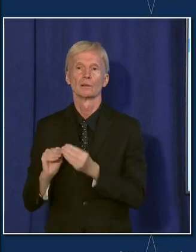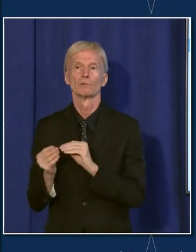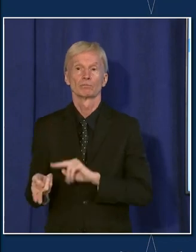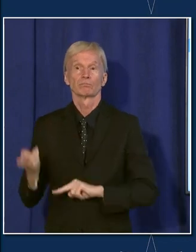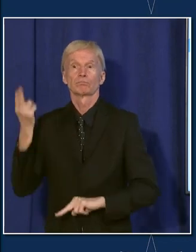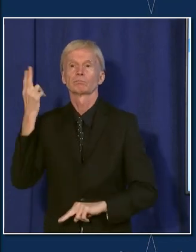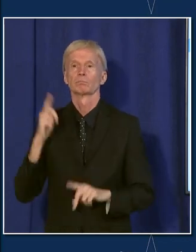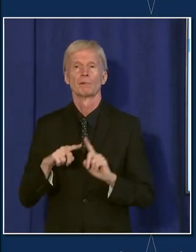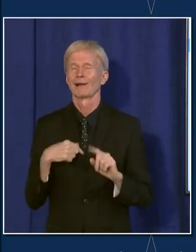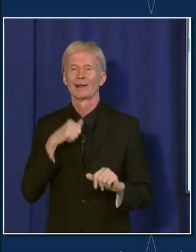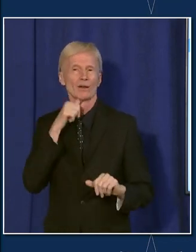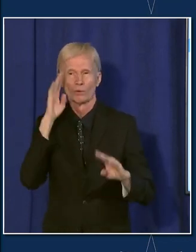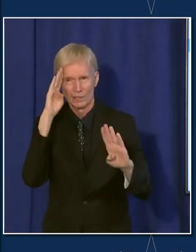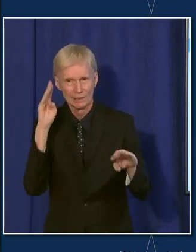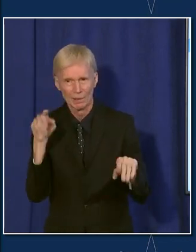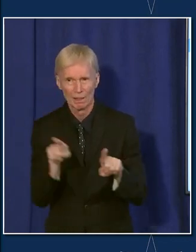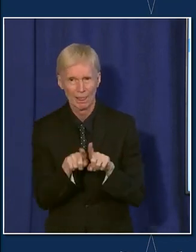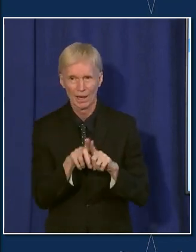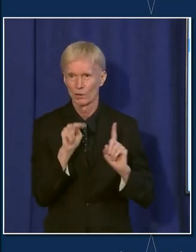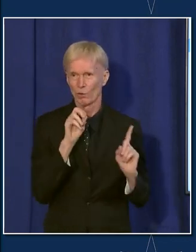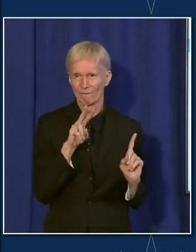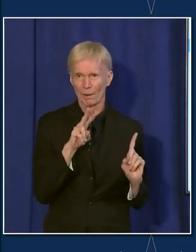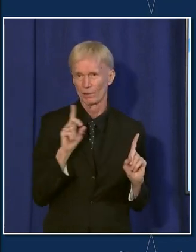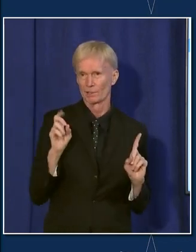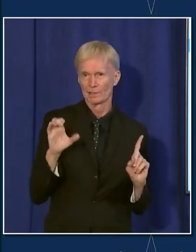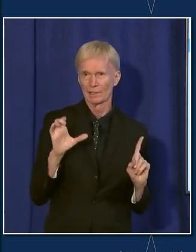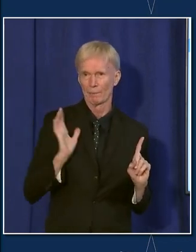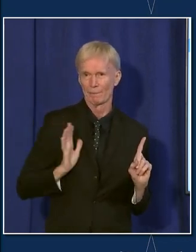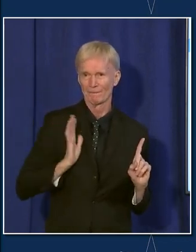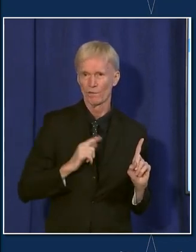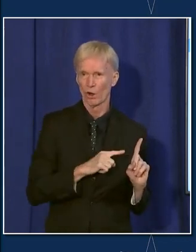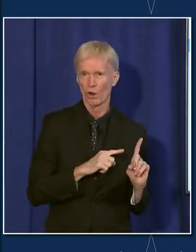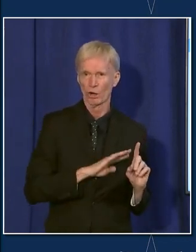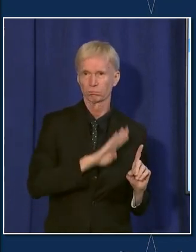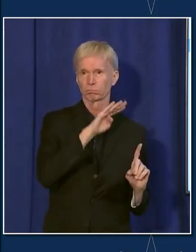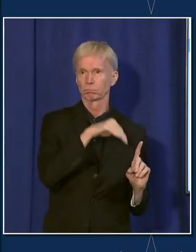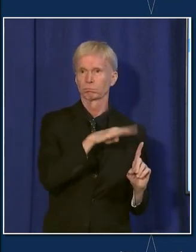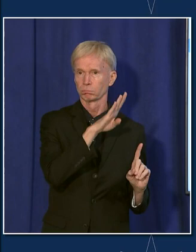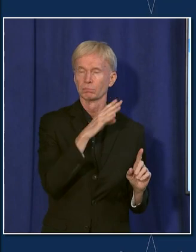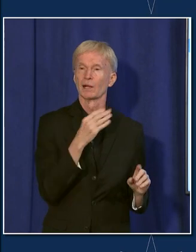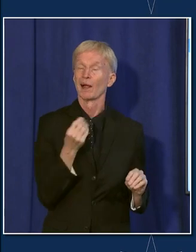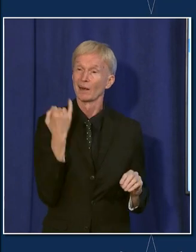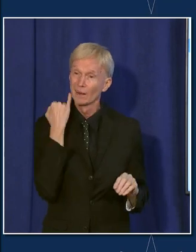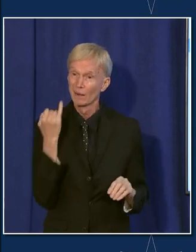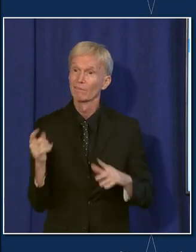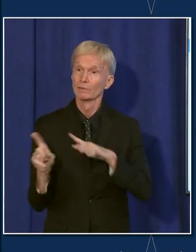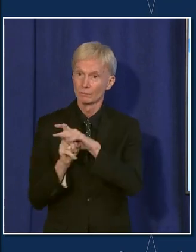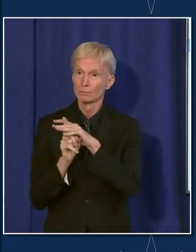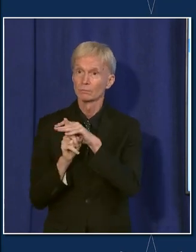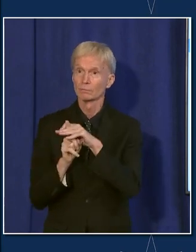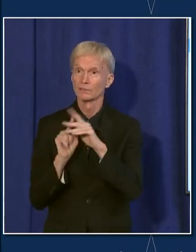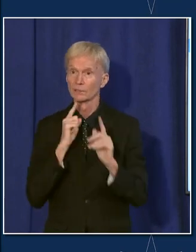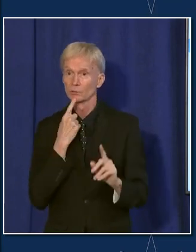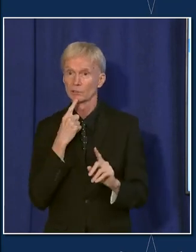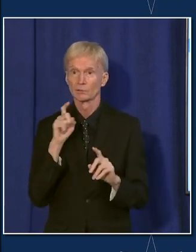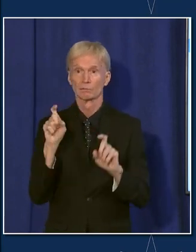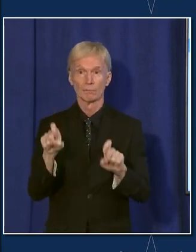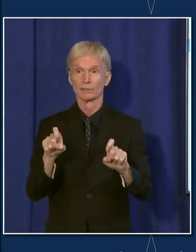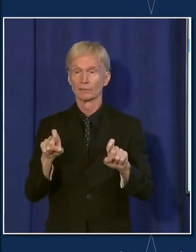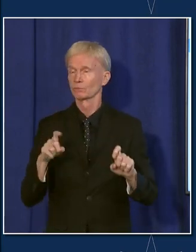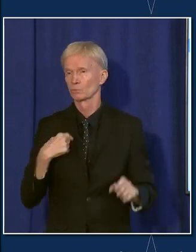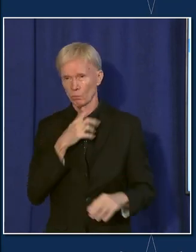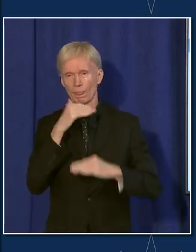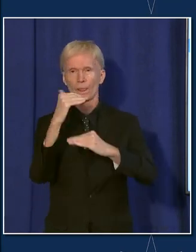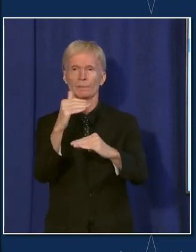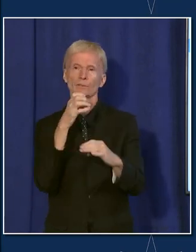to see anything like what we saw in November-December. And we would act if we saw, you know, in terms of if we needed to put additional